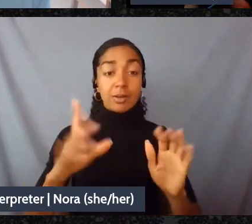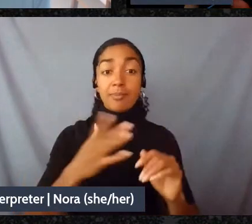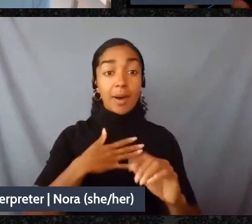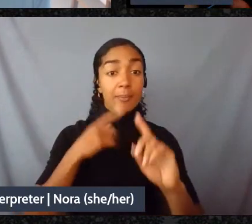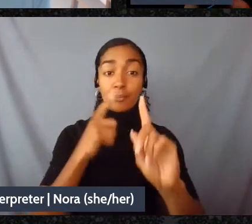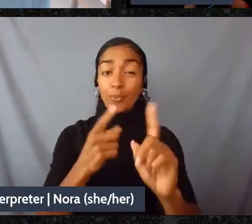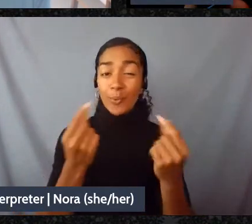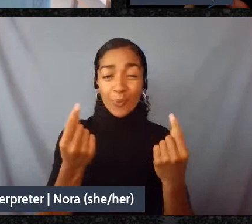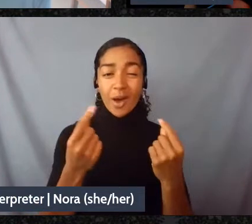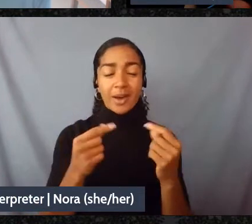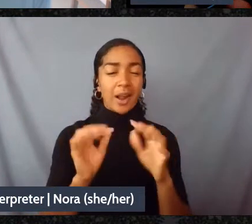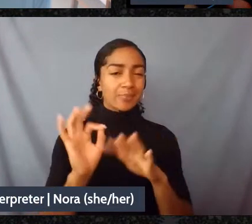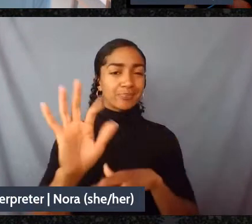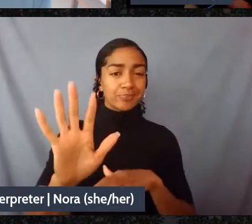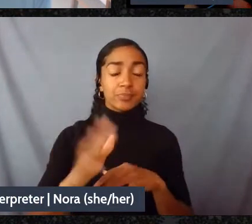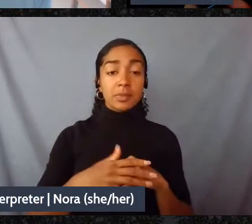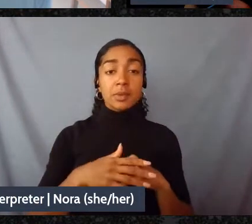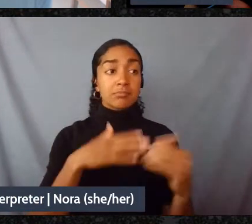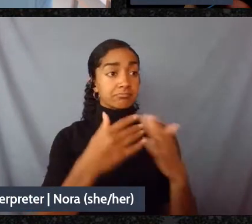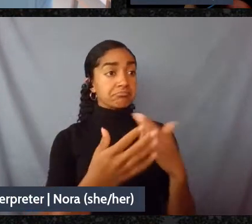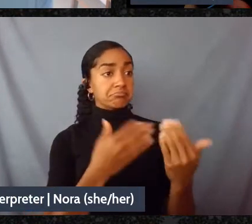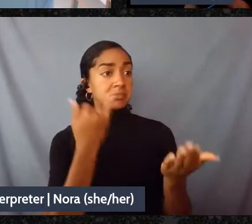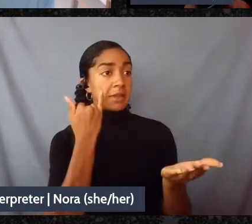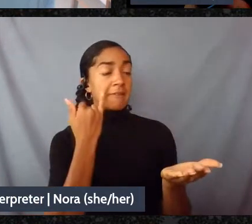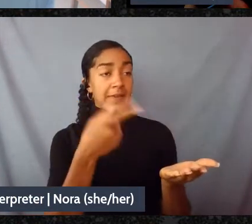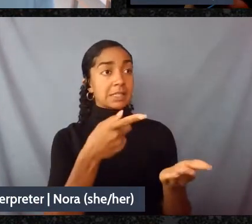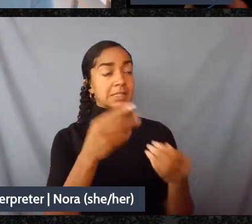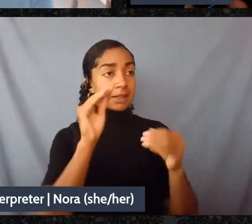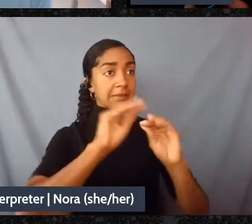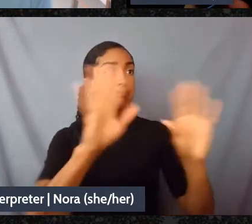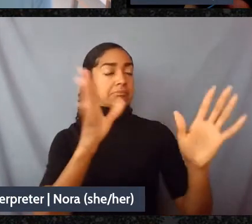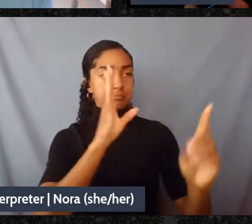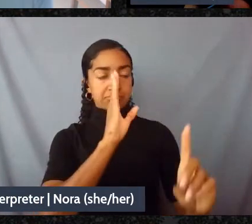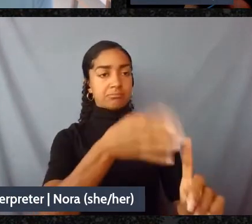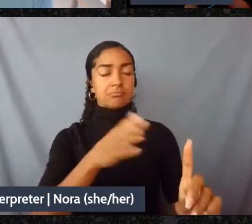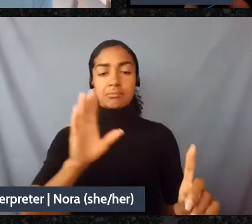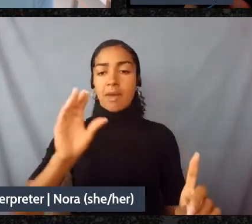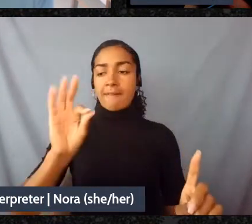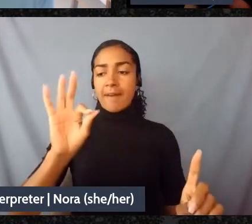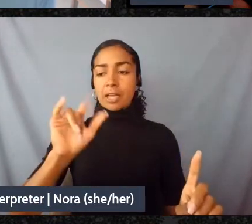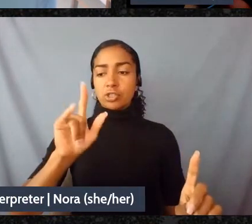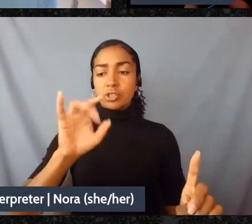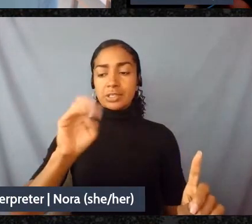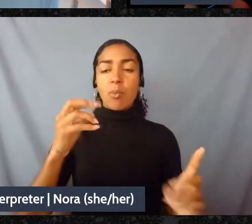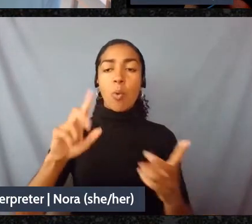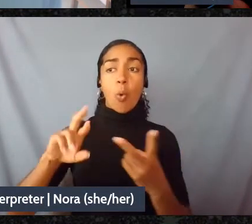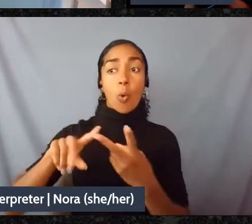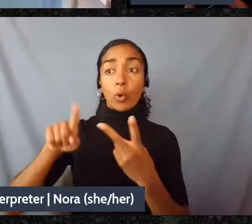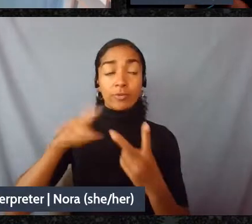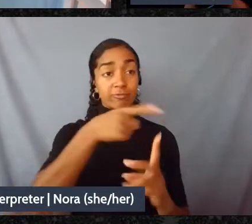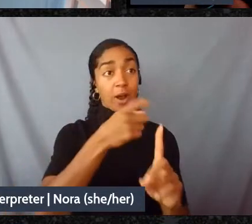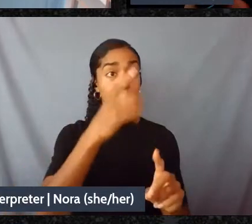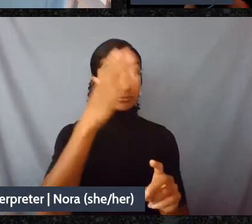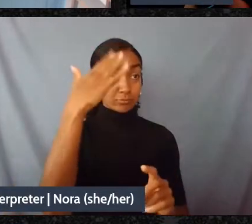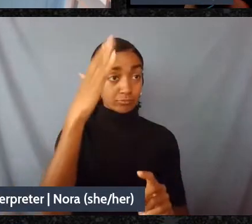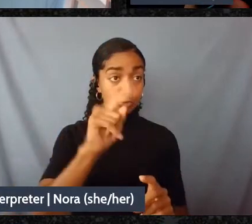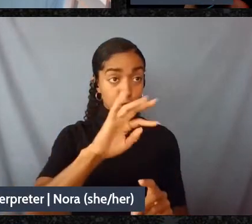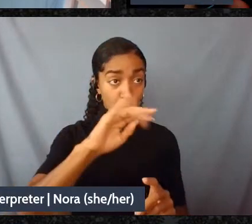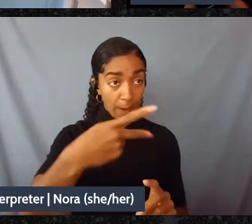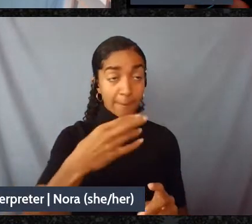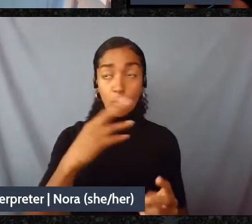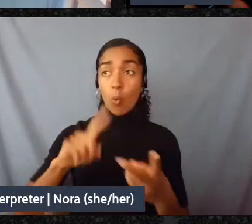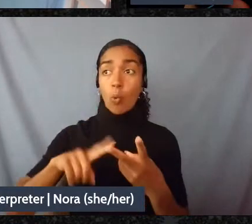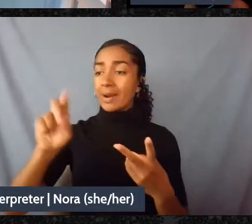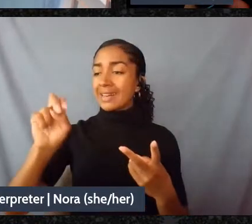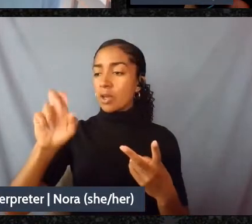it's the outright fascism of Trump or the neoliberalism of Biden, indigenous lands and lives will continue to